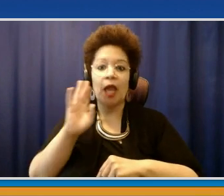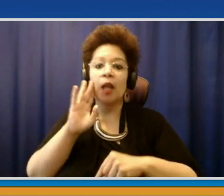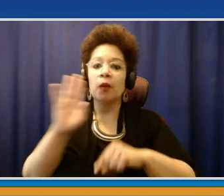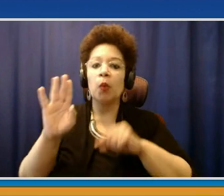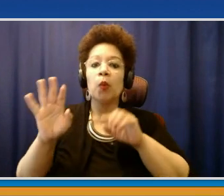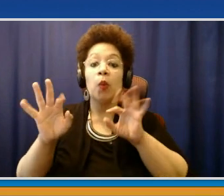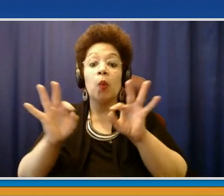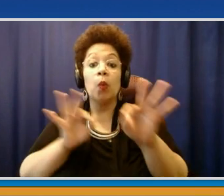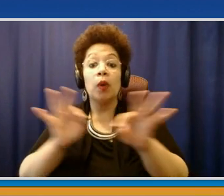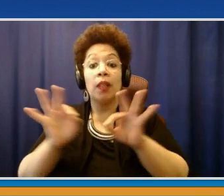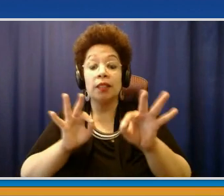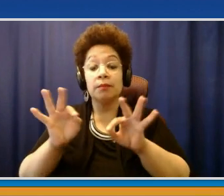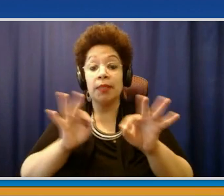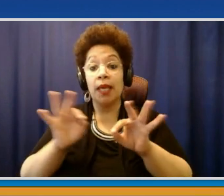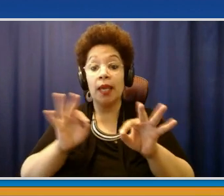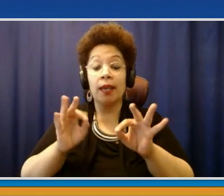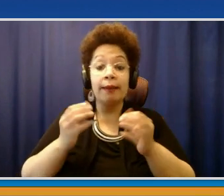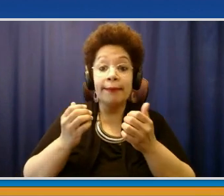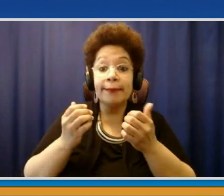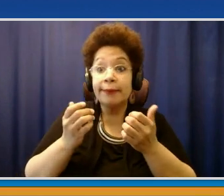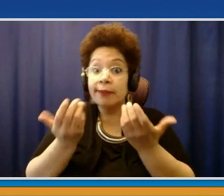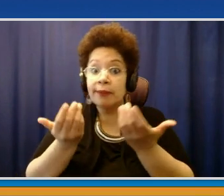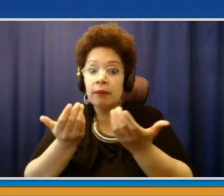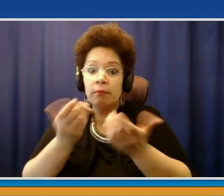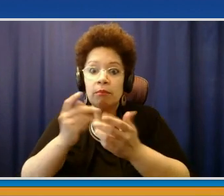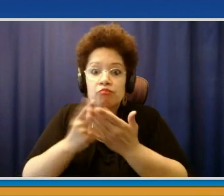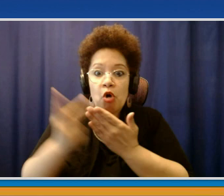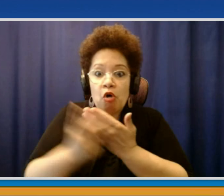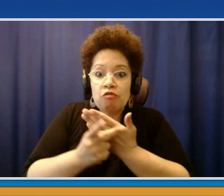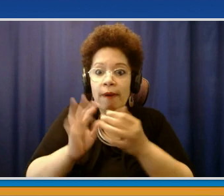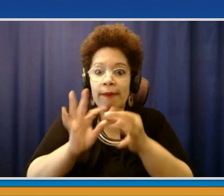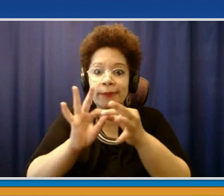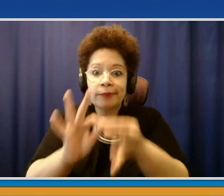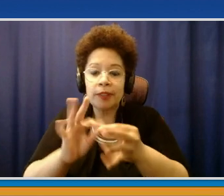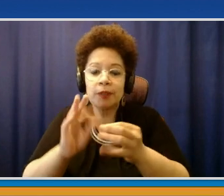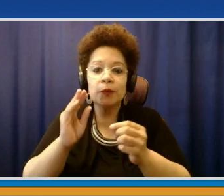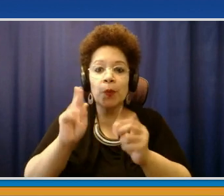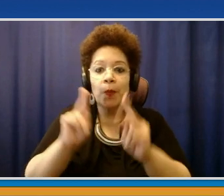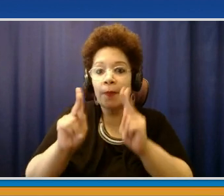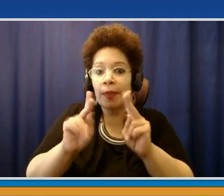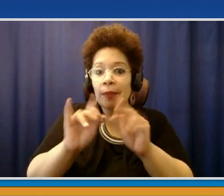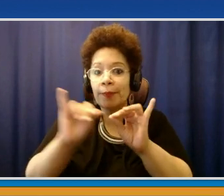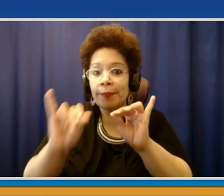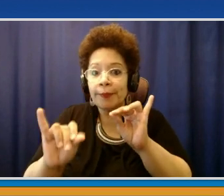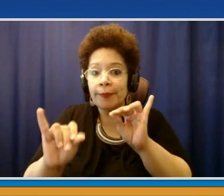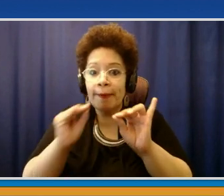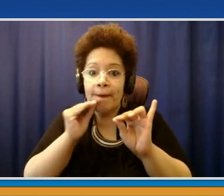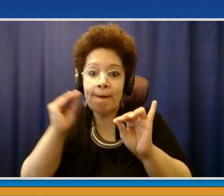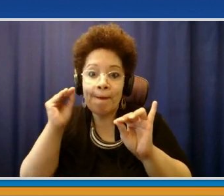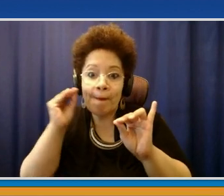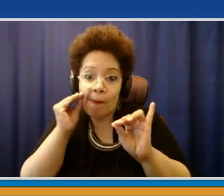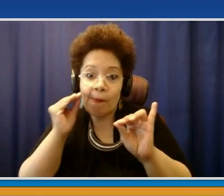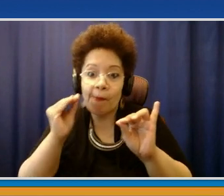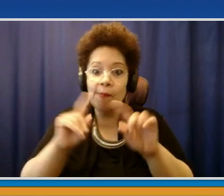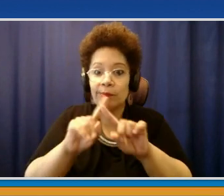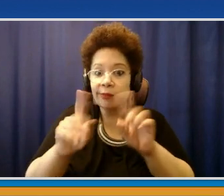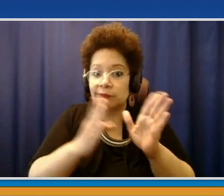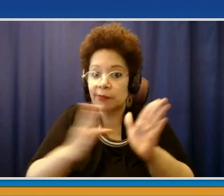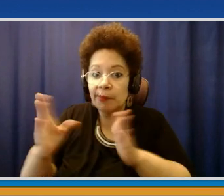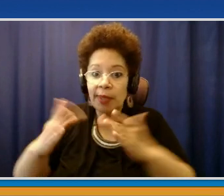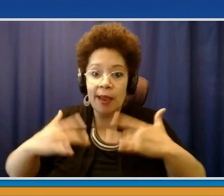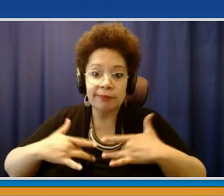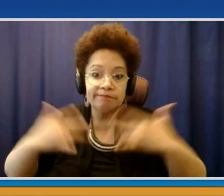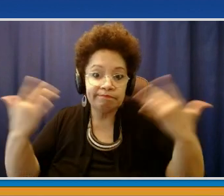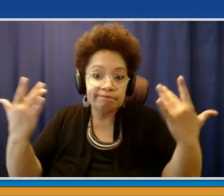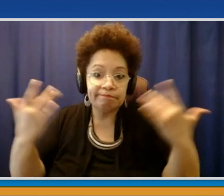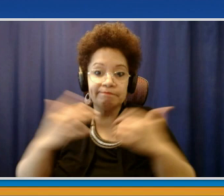minutes, I'm going to welcome to the microphone the supervisor of the Town of North Salem, Warren Lucas. As you know, we invite different mayors and